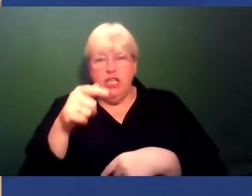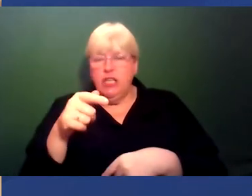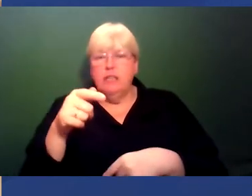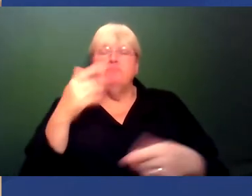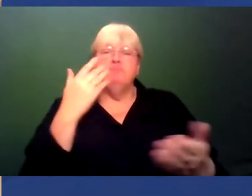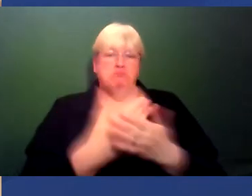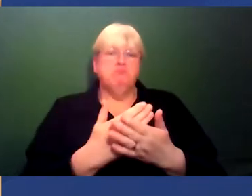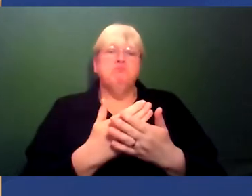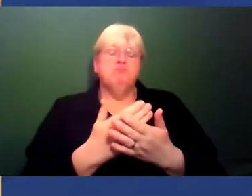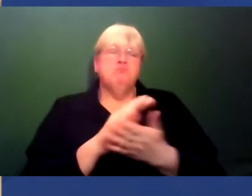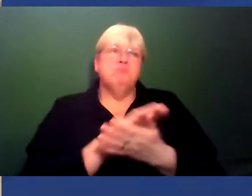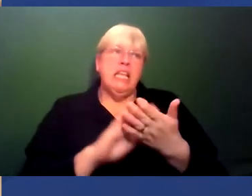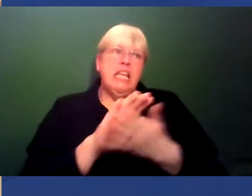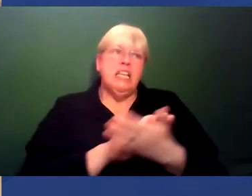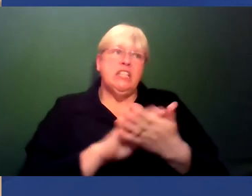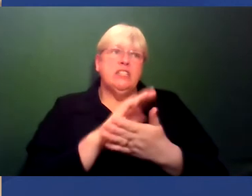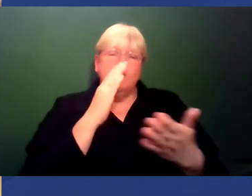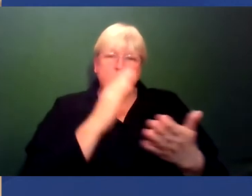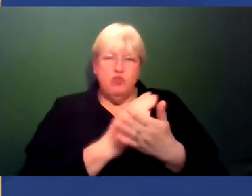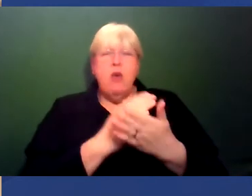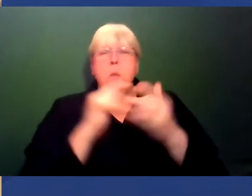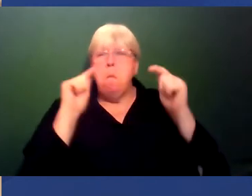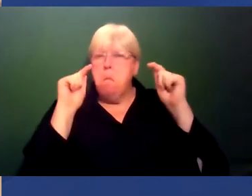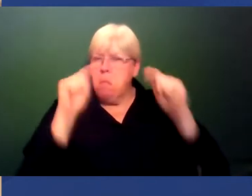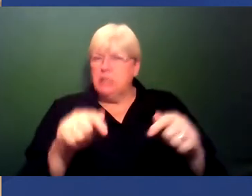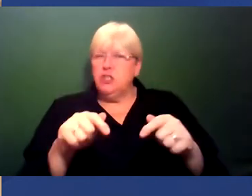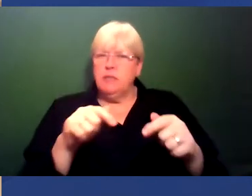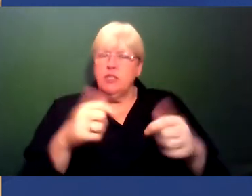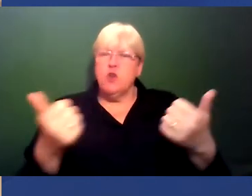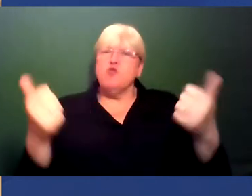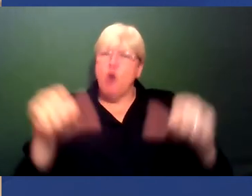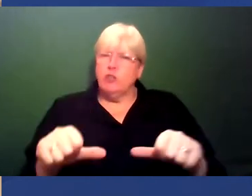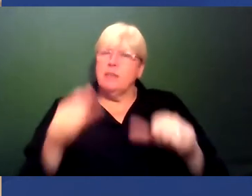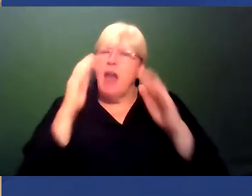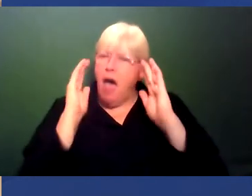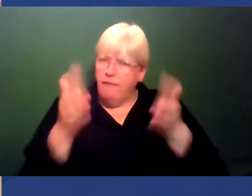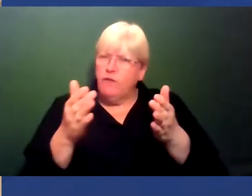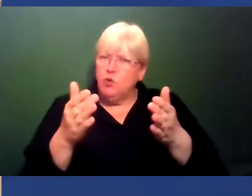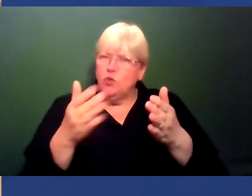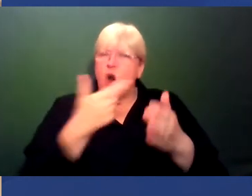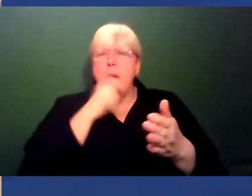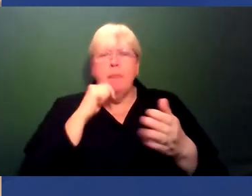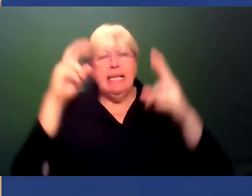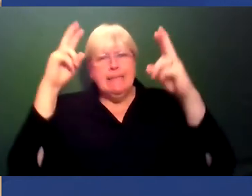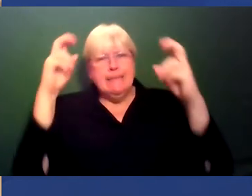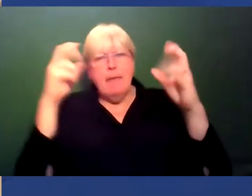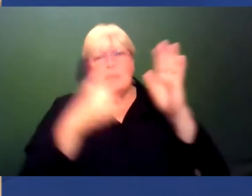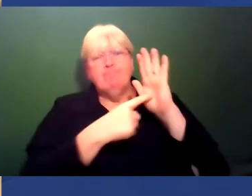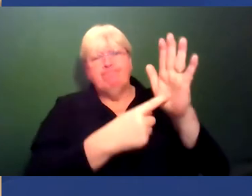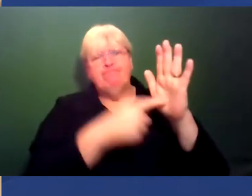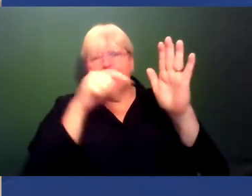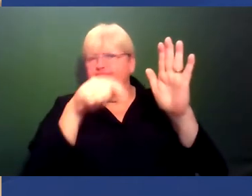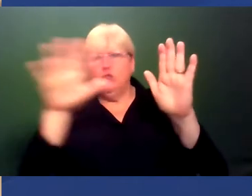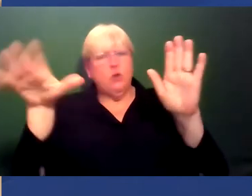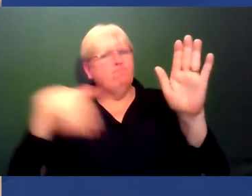real punishment and a public statement about that. Because otherwise you end up in a